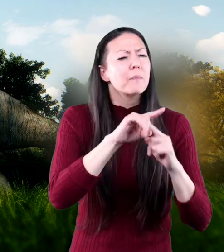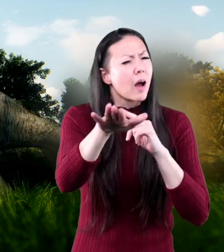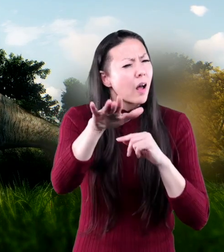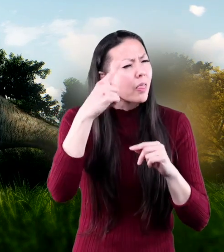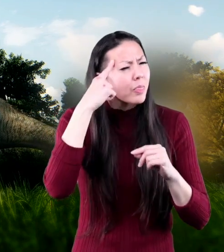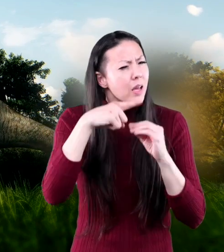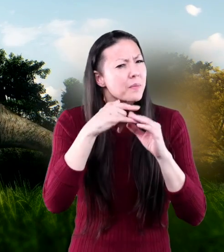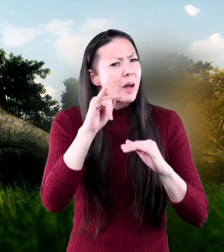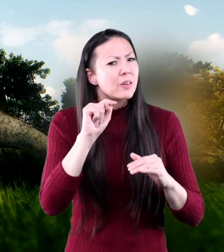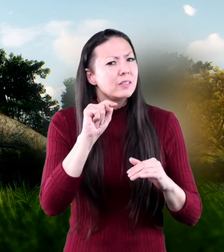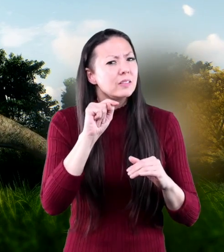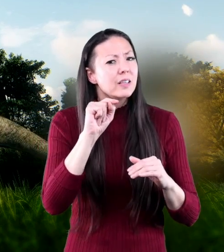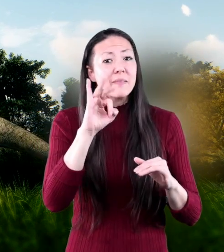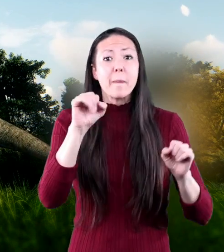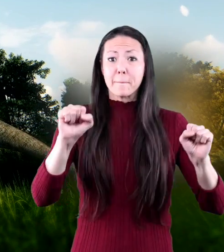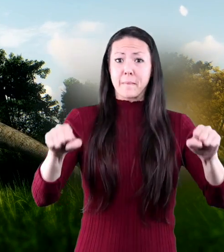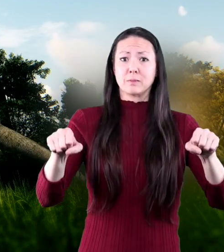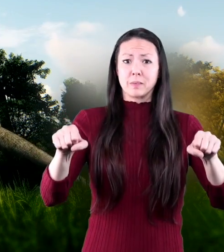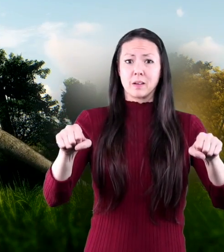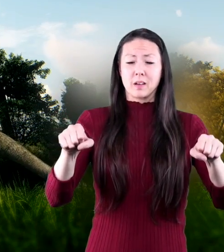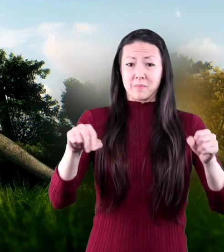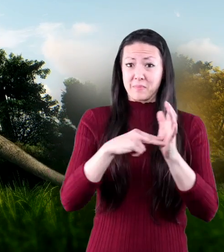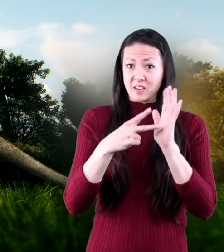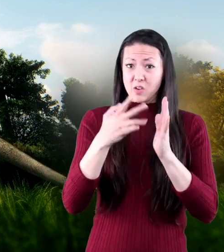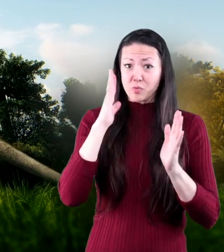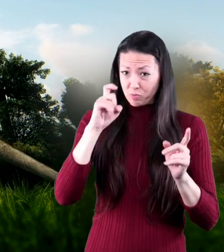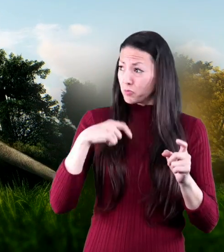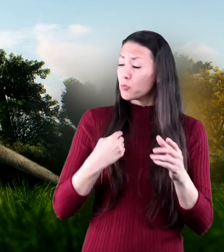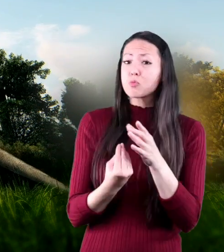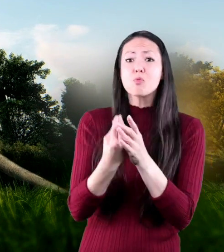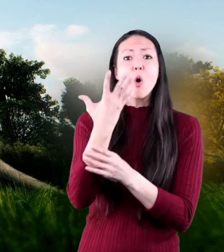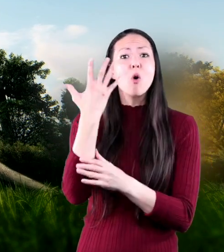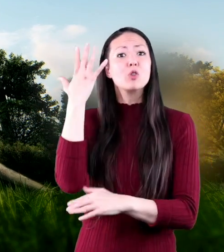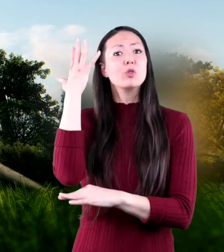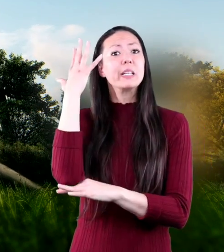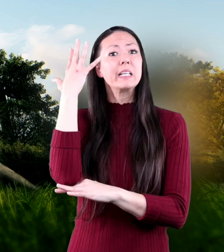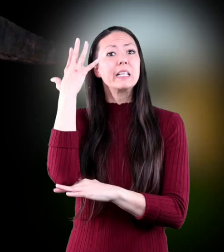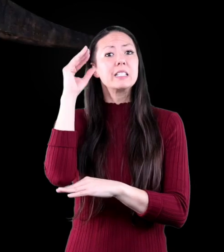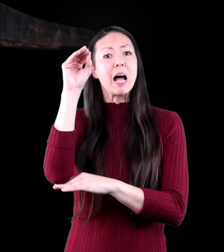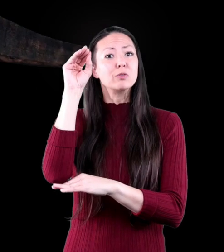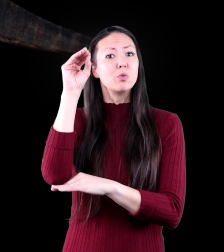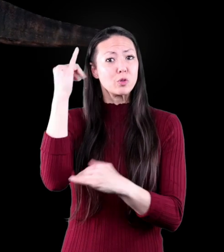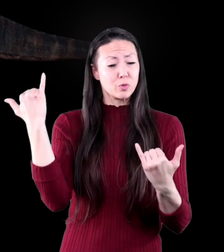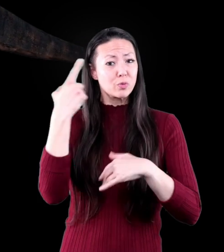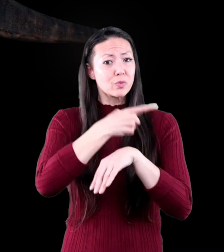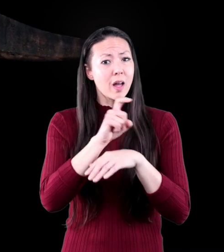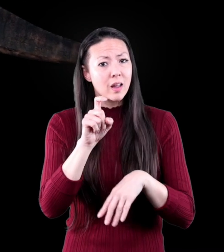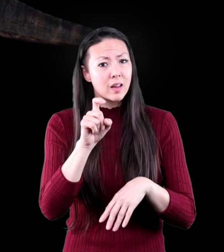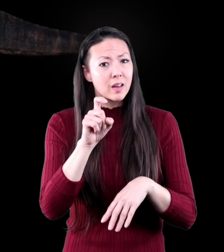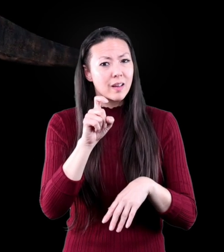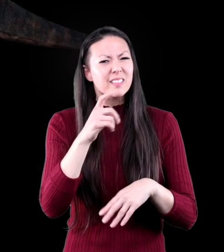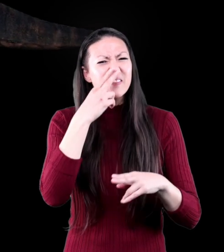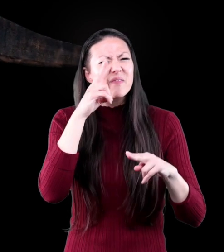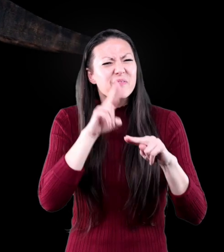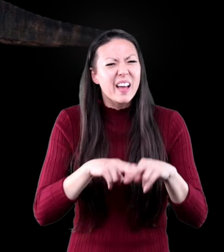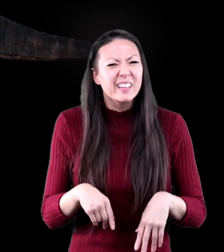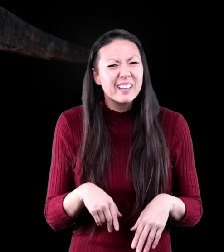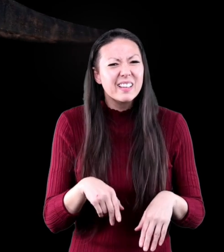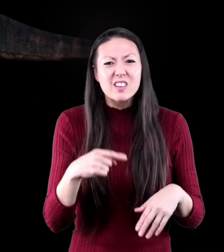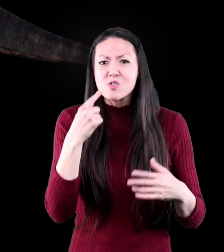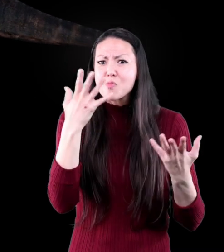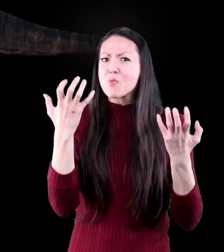but think about it. If it were possible, should we grow dinosaurs today? It's fun to think about, but maybe scary.